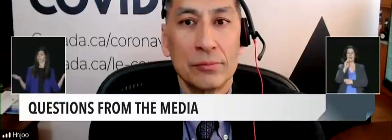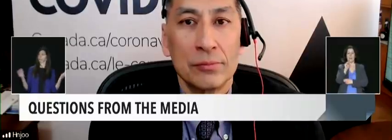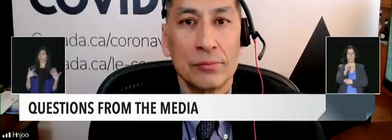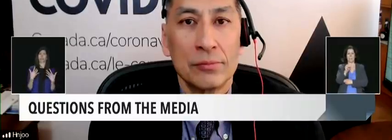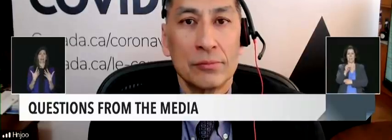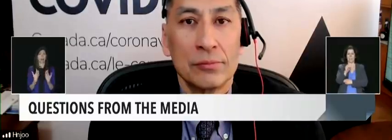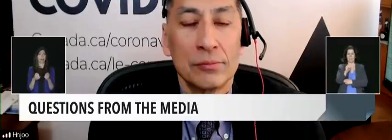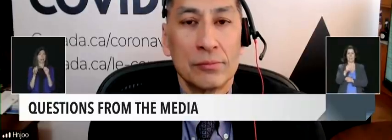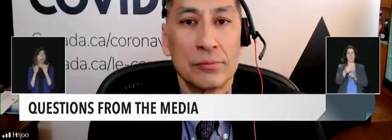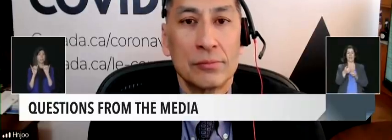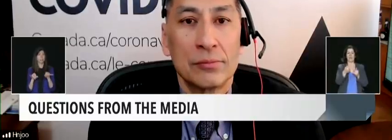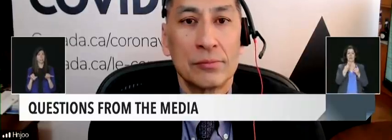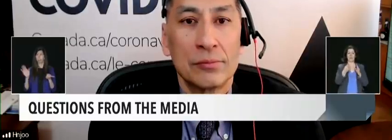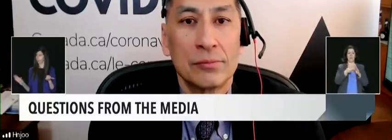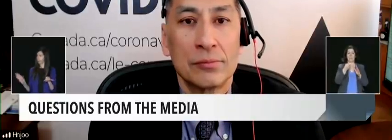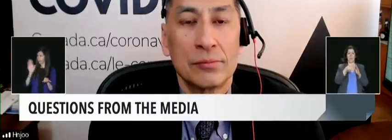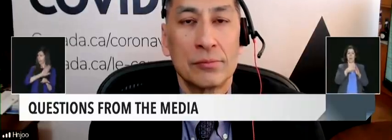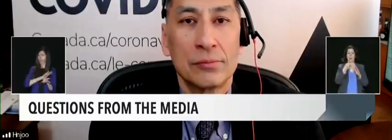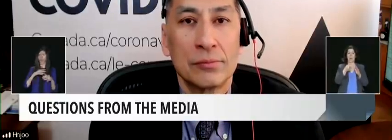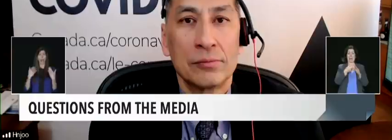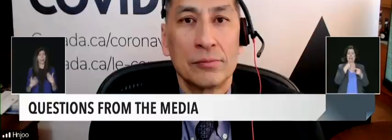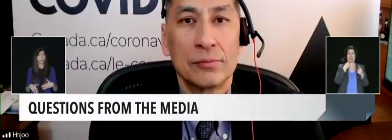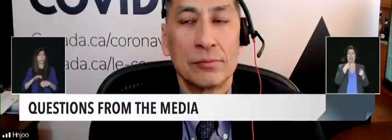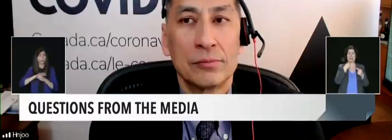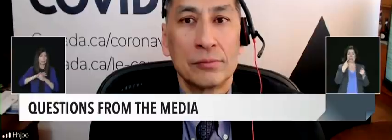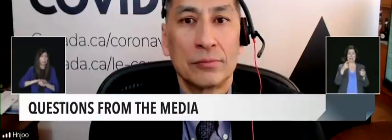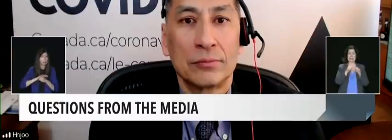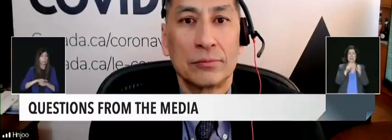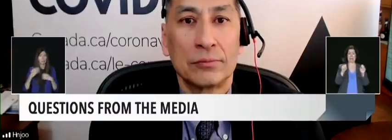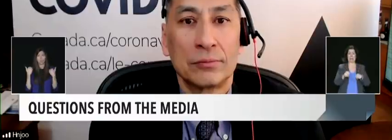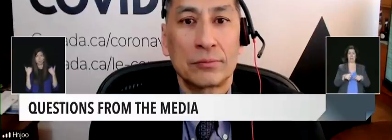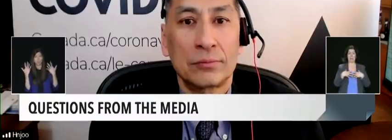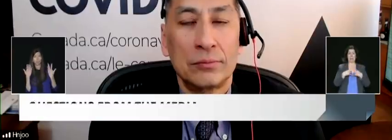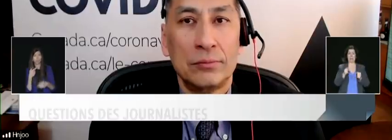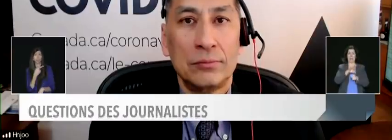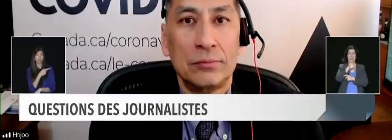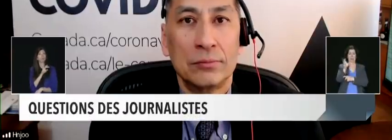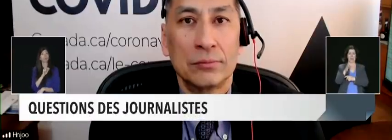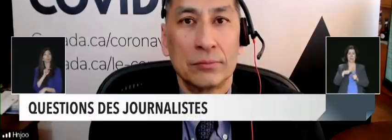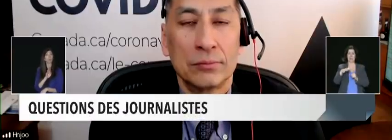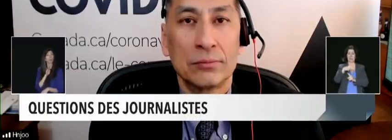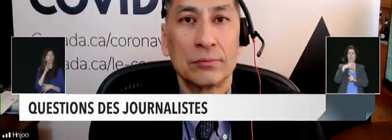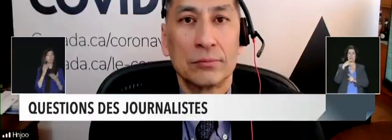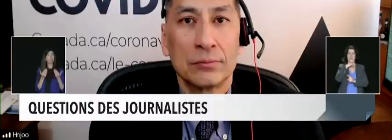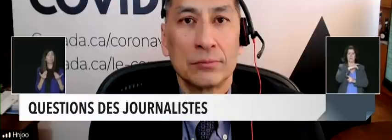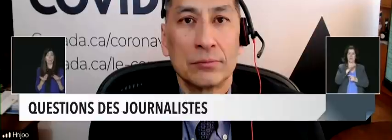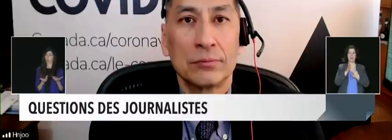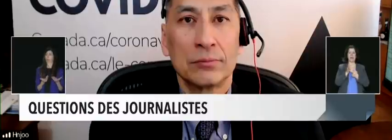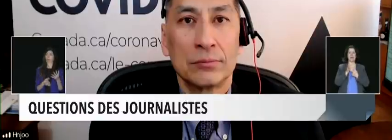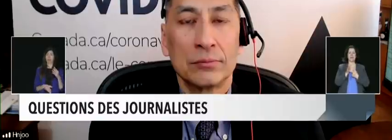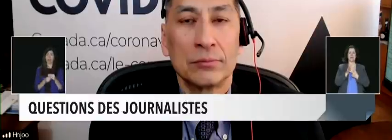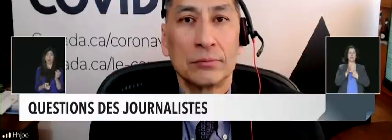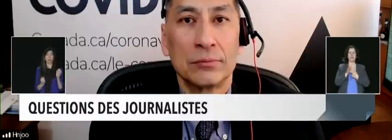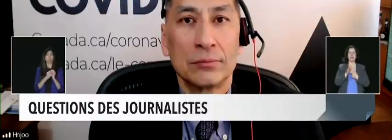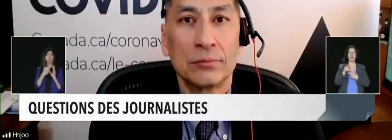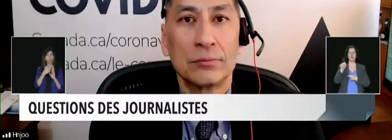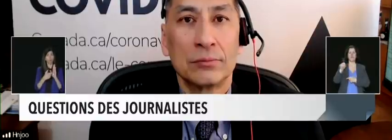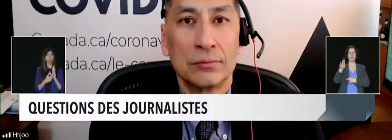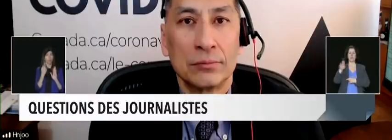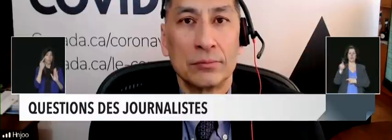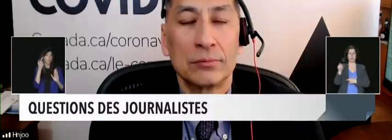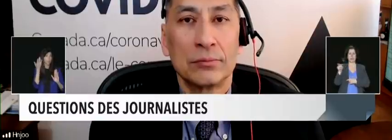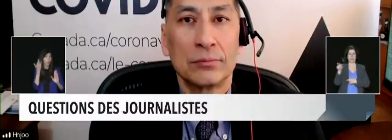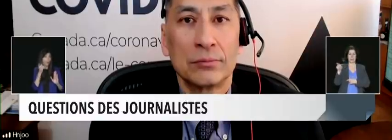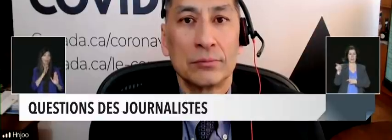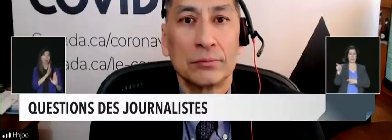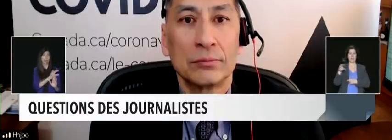sont en un très difficile New Brunswick a proposé des restrictions aujourd'hui parce qu'ils des de leur système de care system really